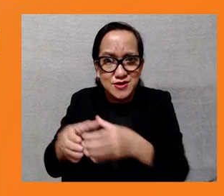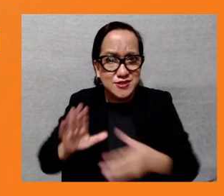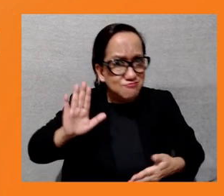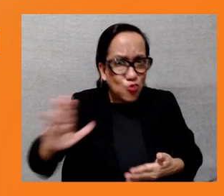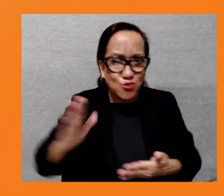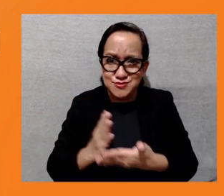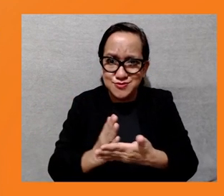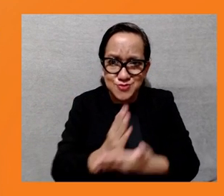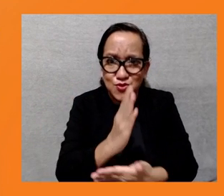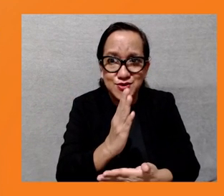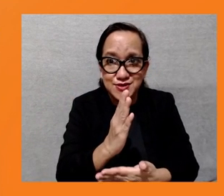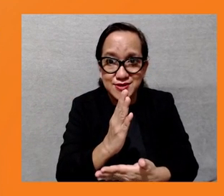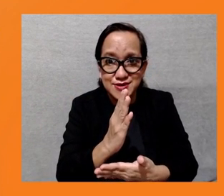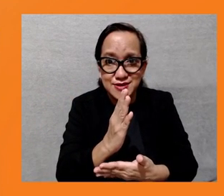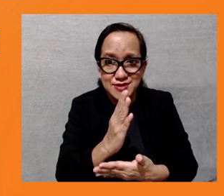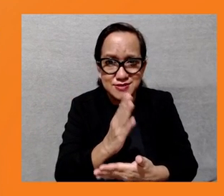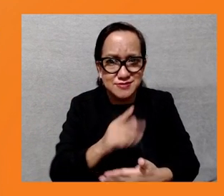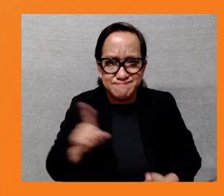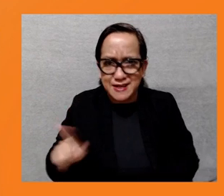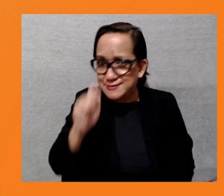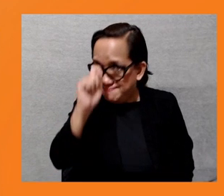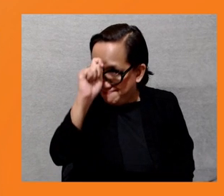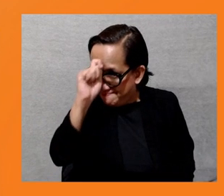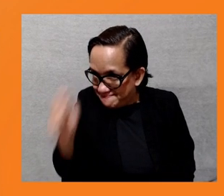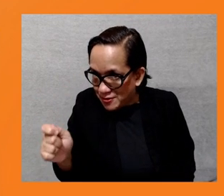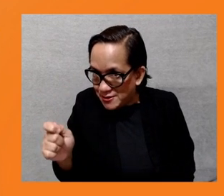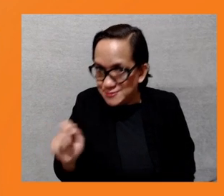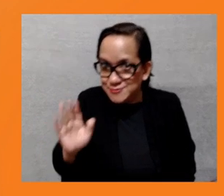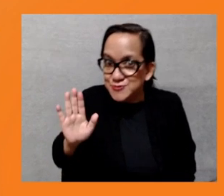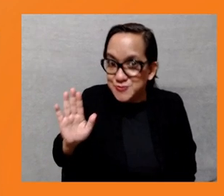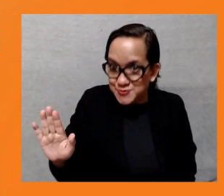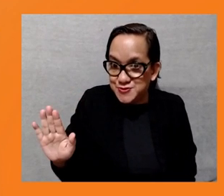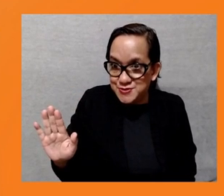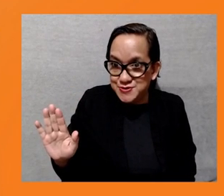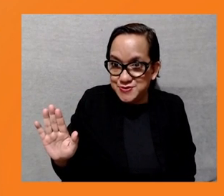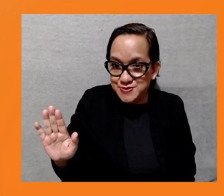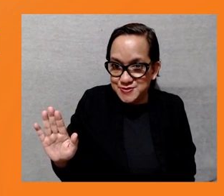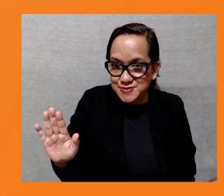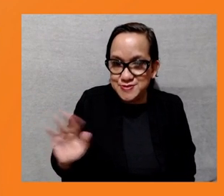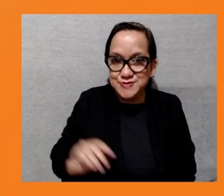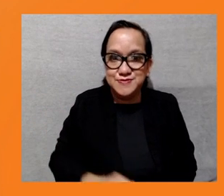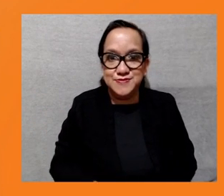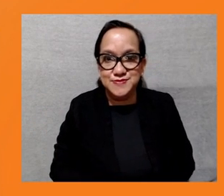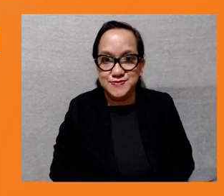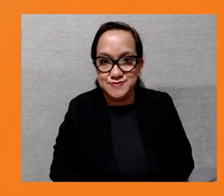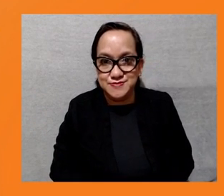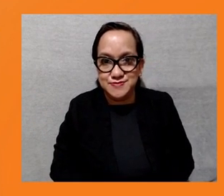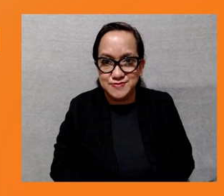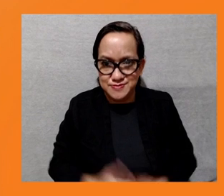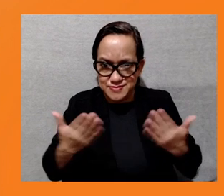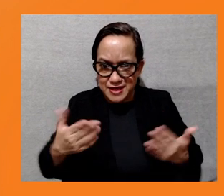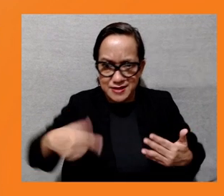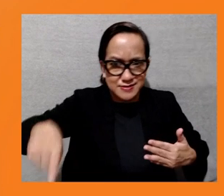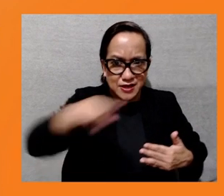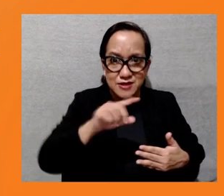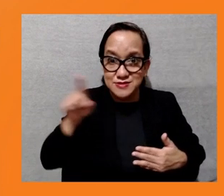as traditionally separated by indigenous peoples. No specific forest land or water body is linked with their rituals, ancestors,